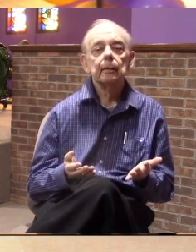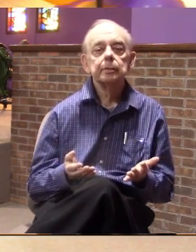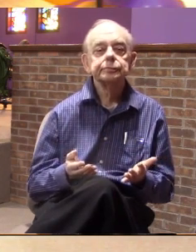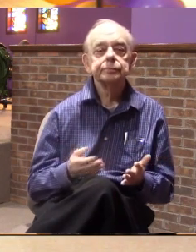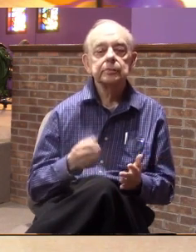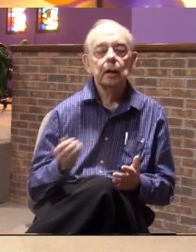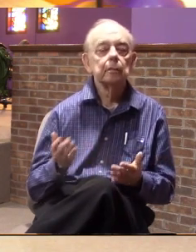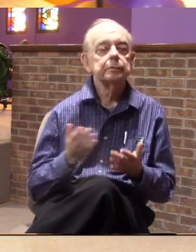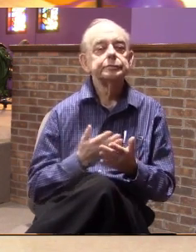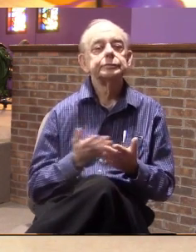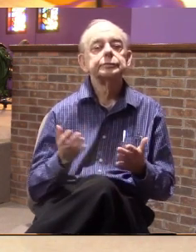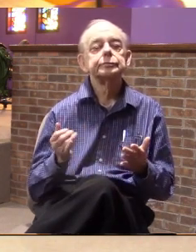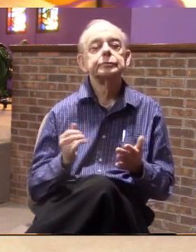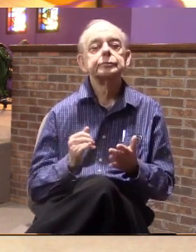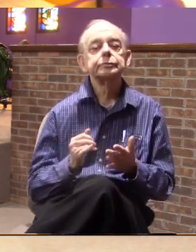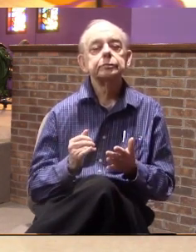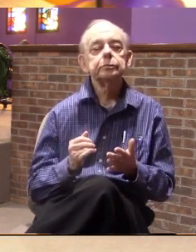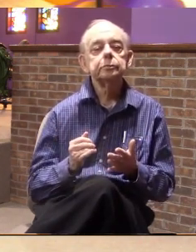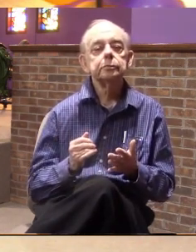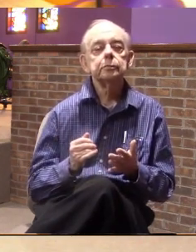And the other thing is